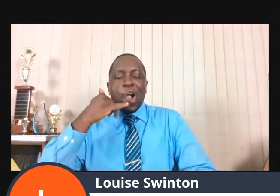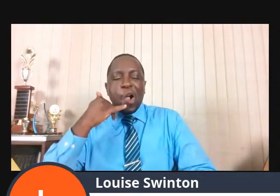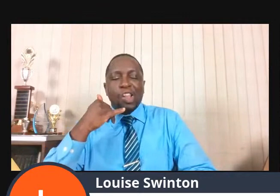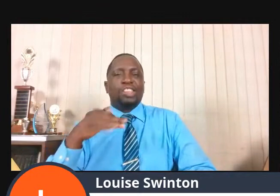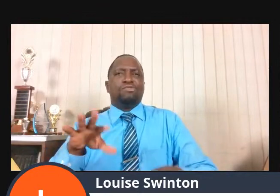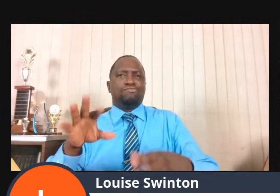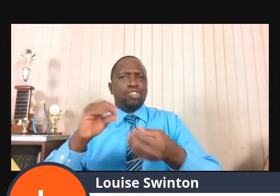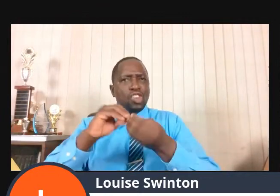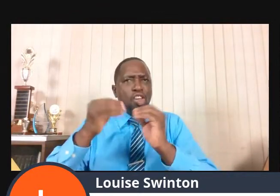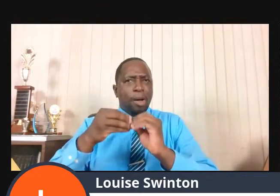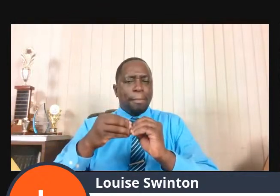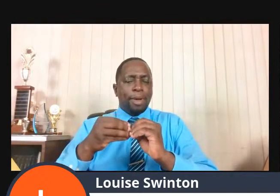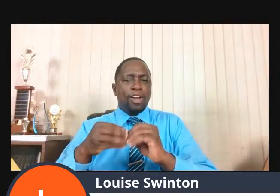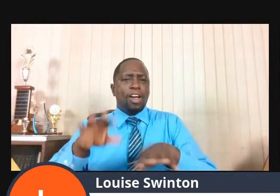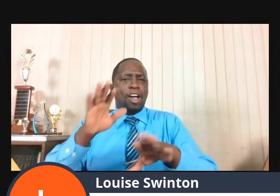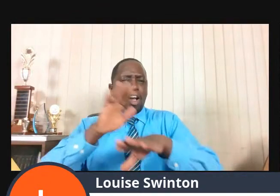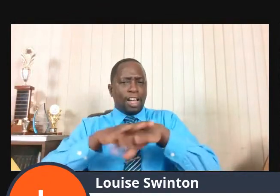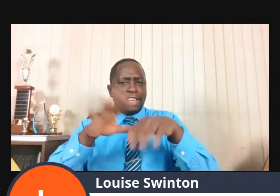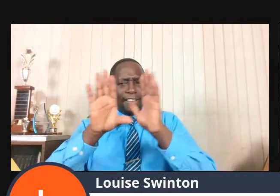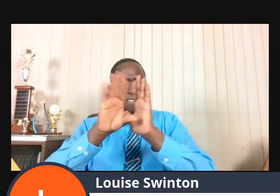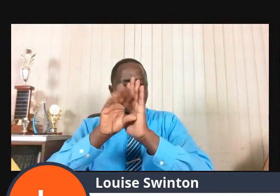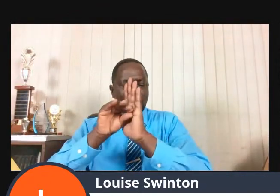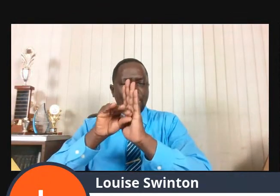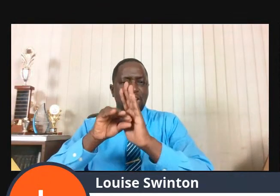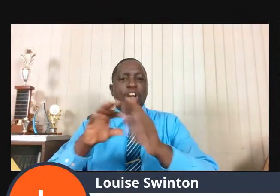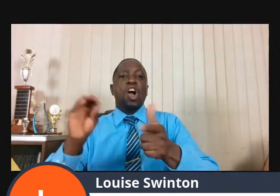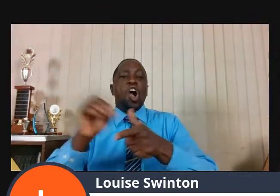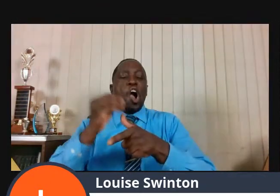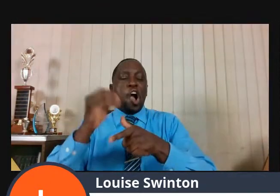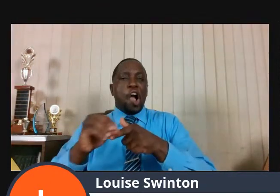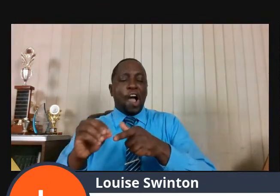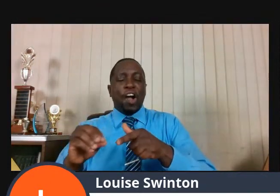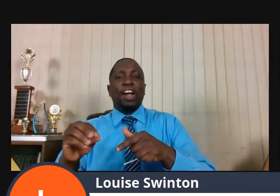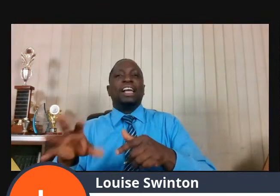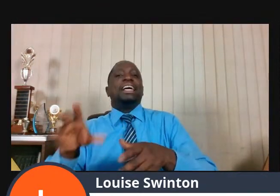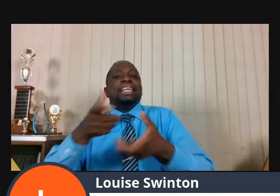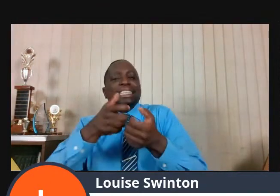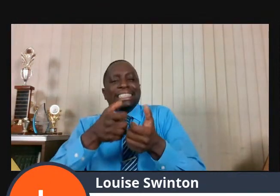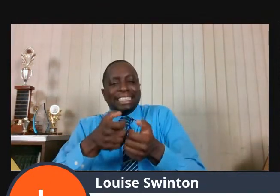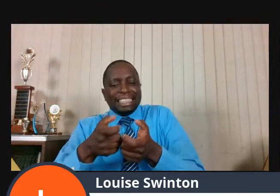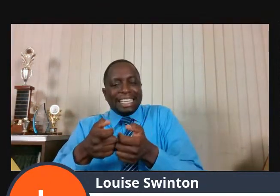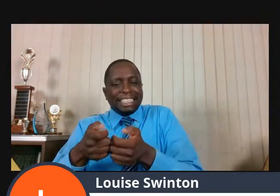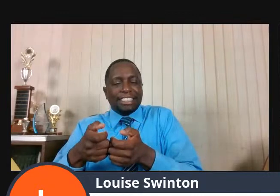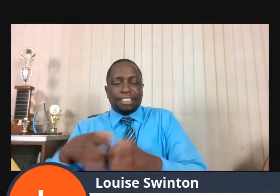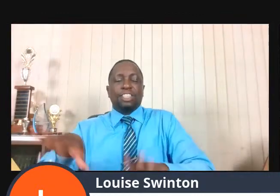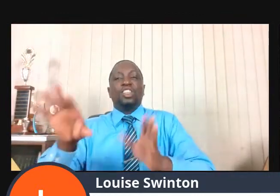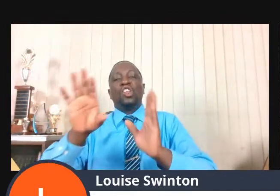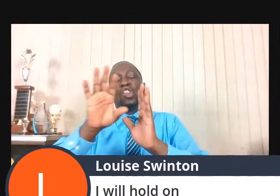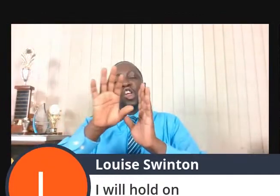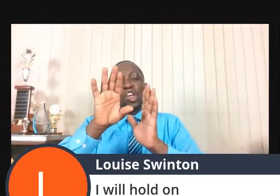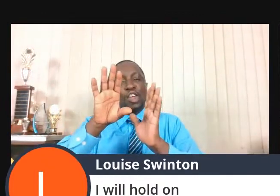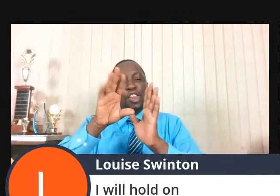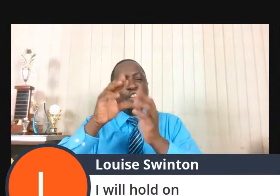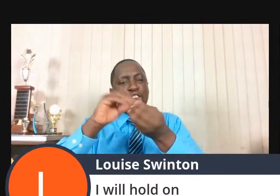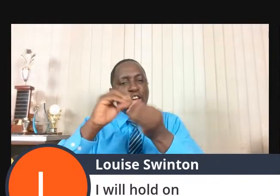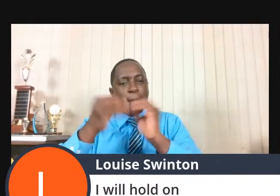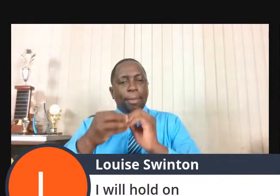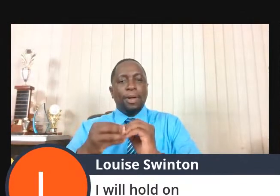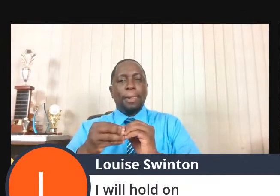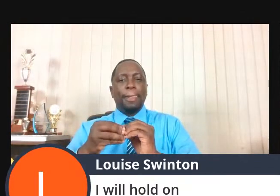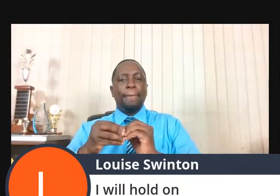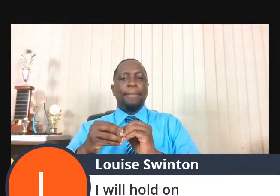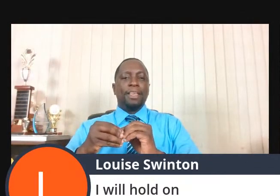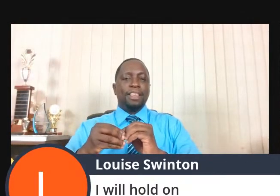say that in the chat that the workers can reach you, that they can pray for you because we want to